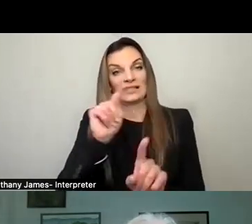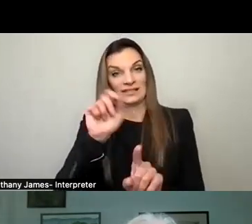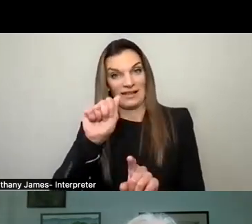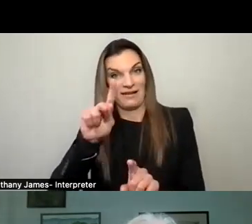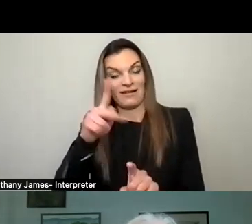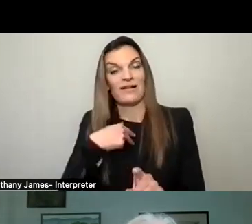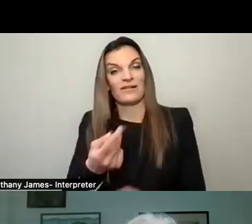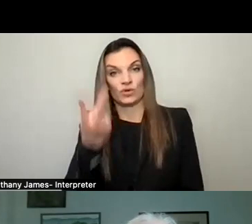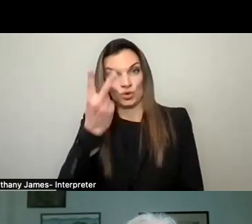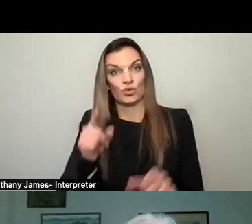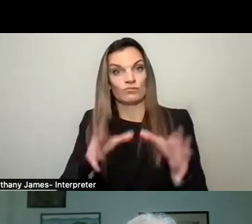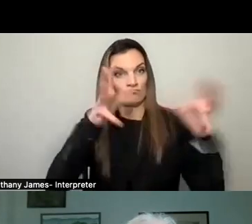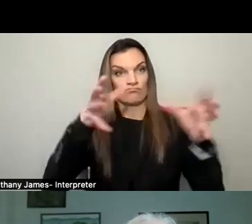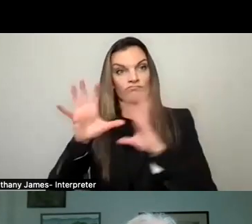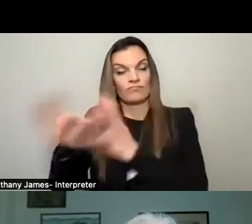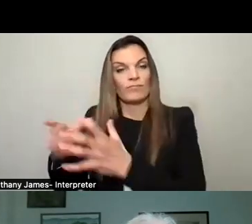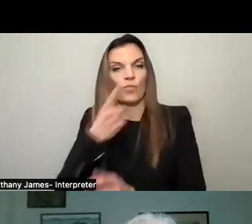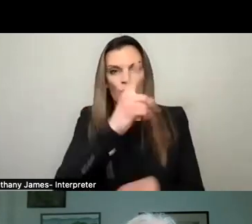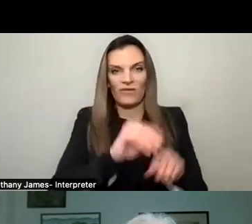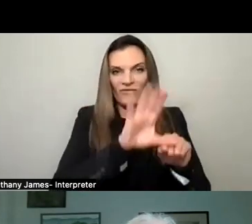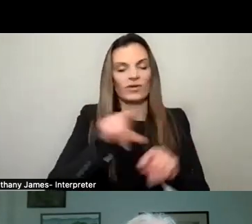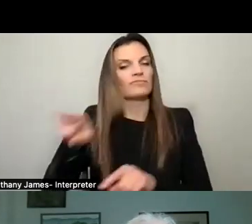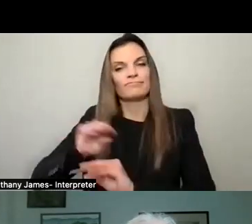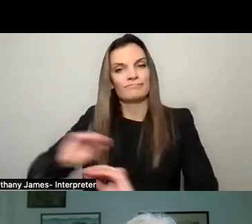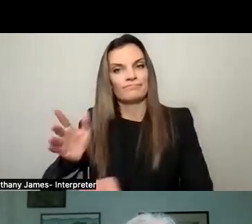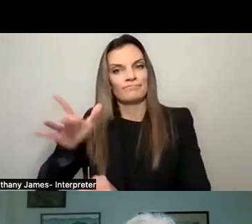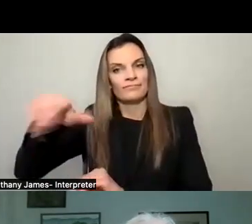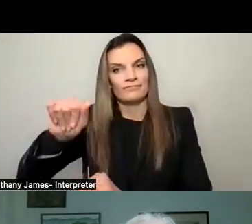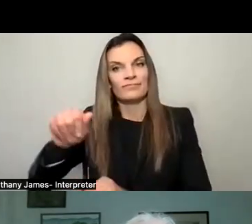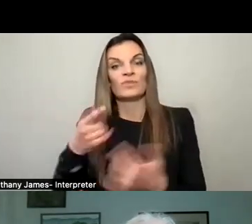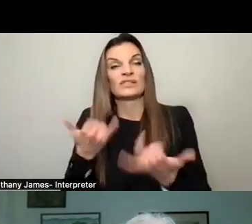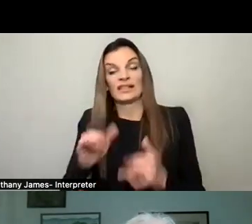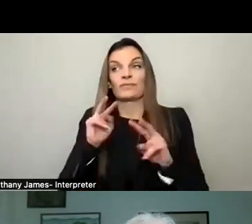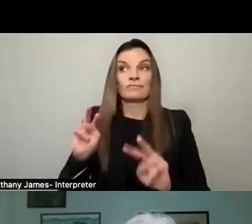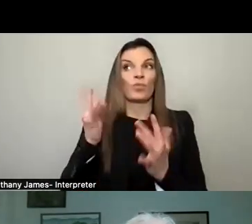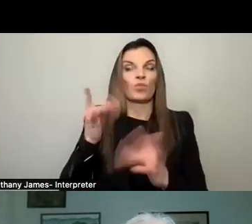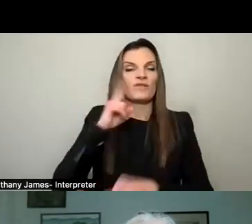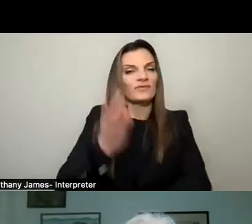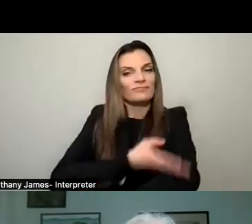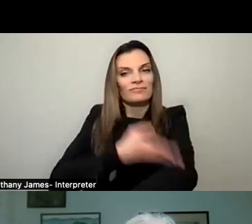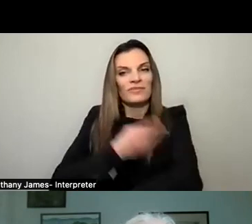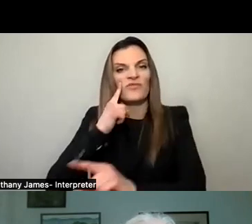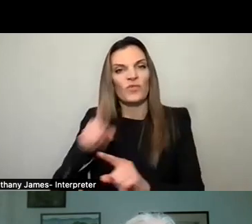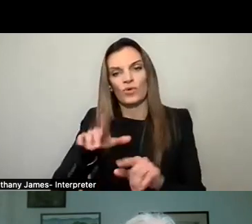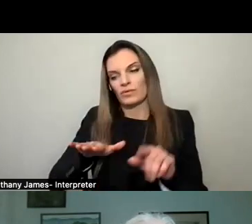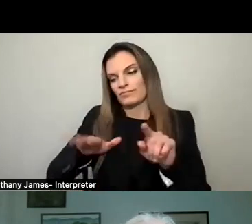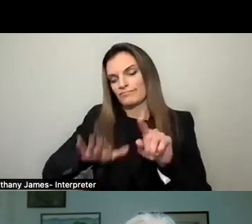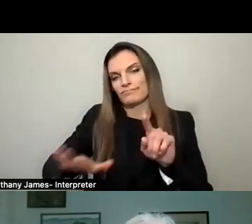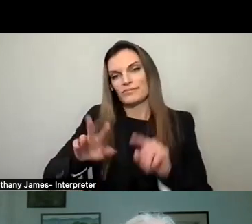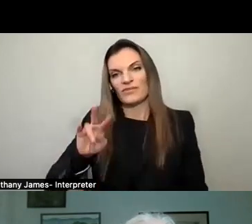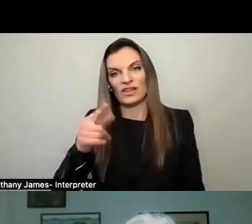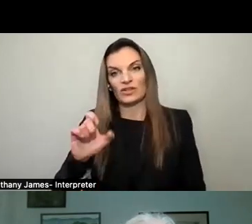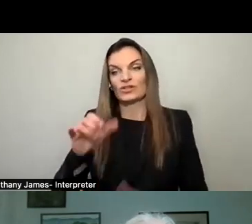One of those is still waiting relining and waiting for repair of an existing water line into the lower village and is not currently full.